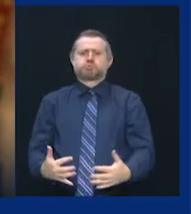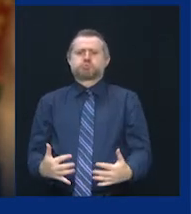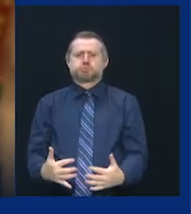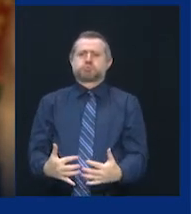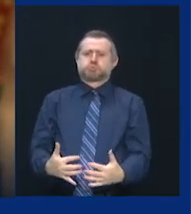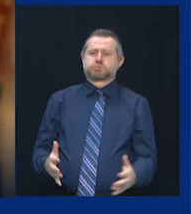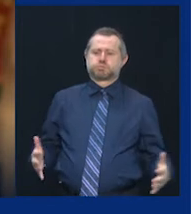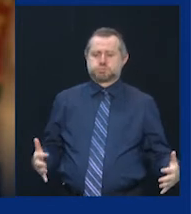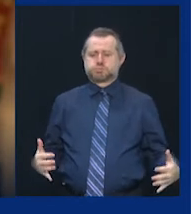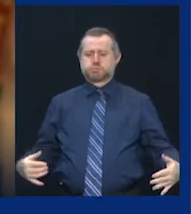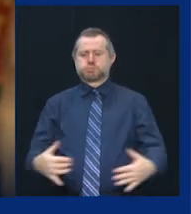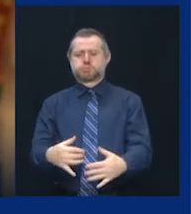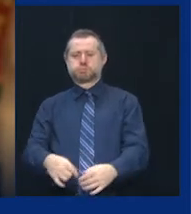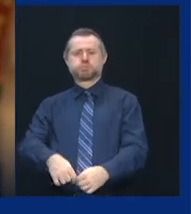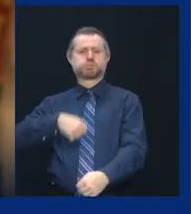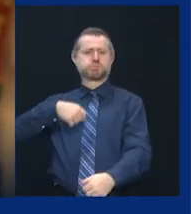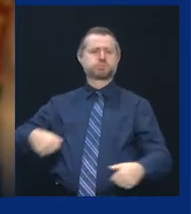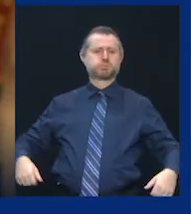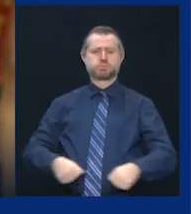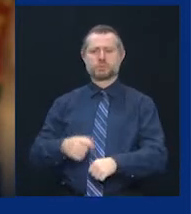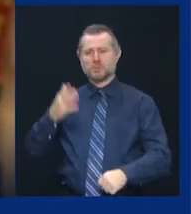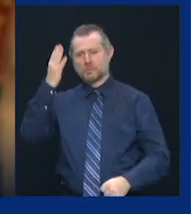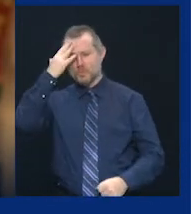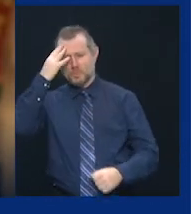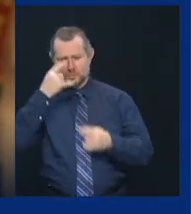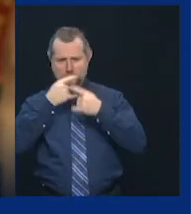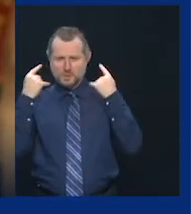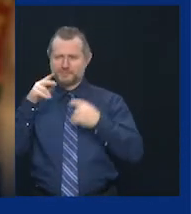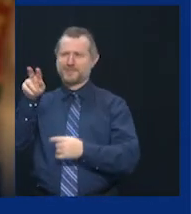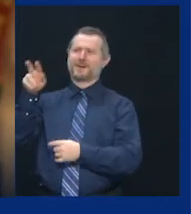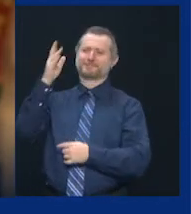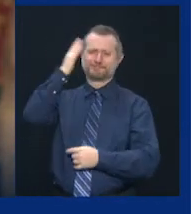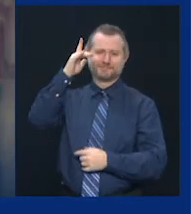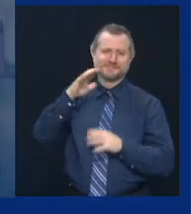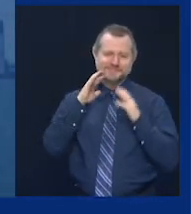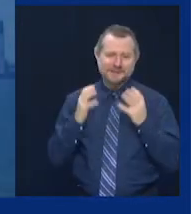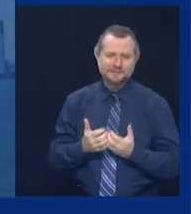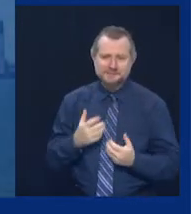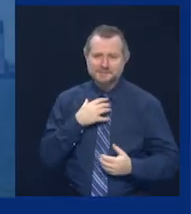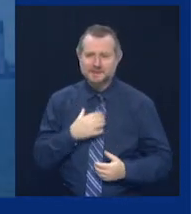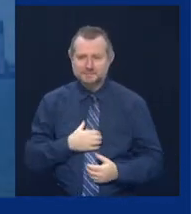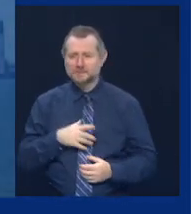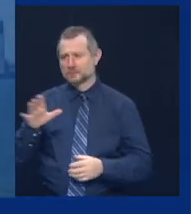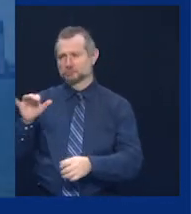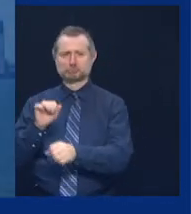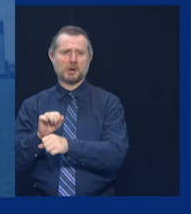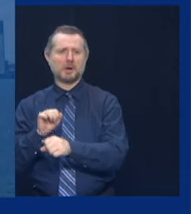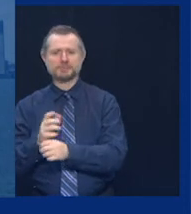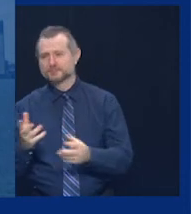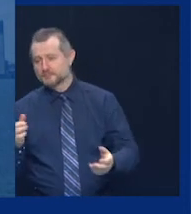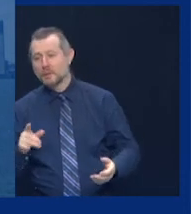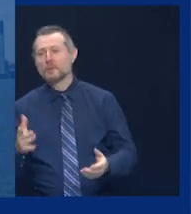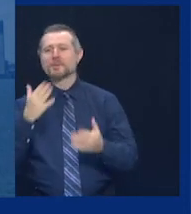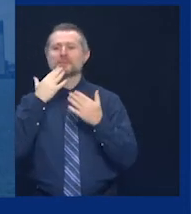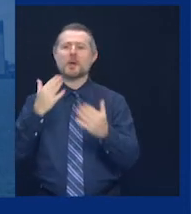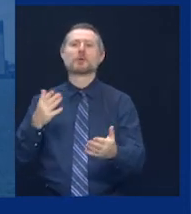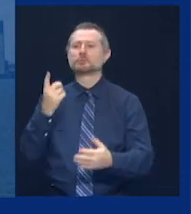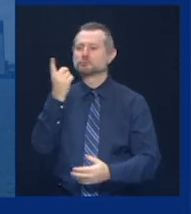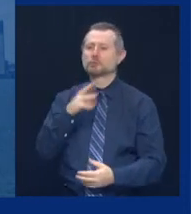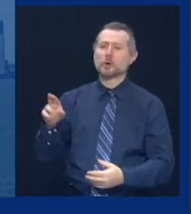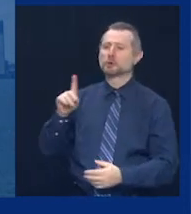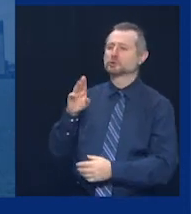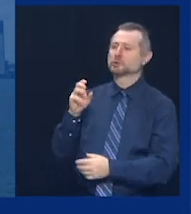identifying Santa this year. He'll be able to do his job, but do it safely because he'll be wearing a mask. So thank you, Dr. Zucker, for